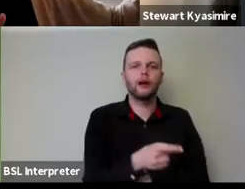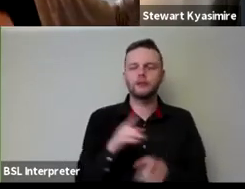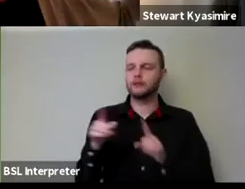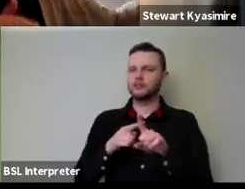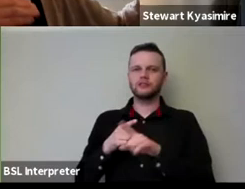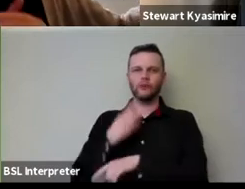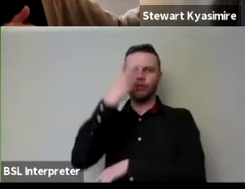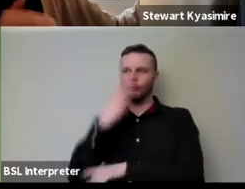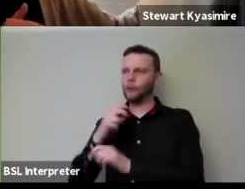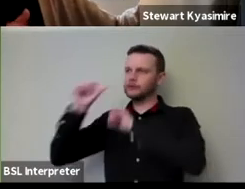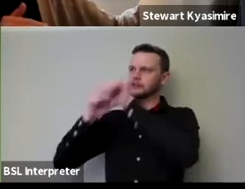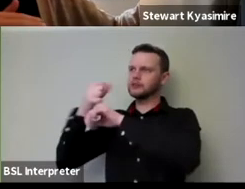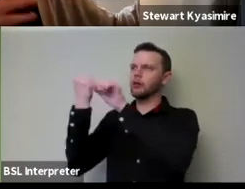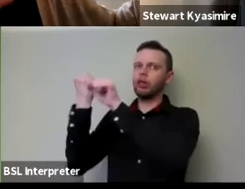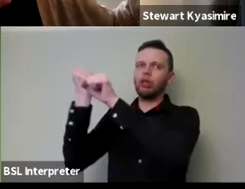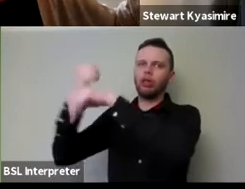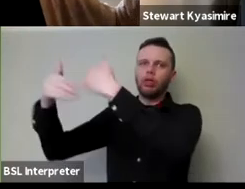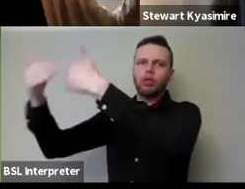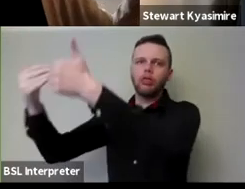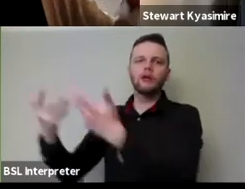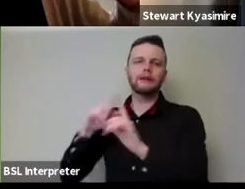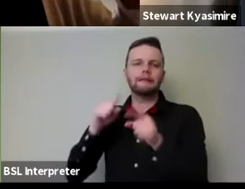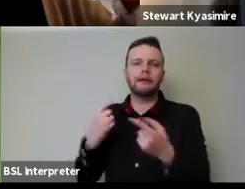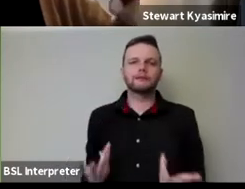old all the old systems at the same time and trying to